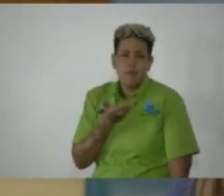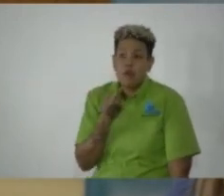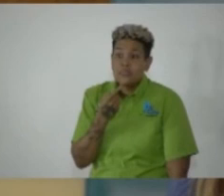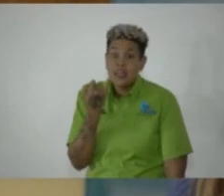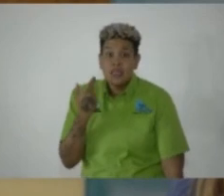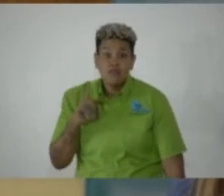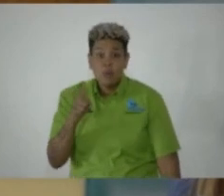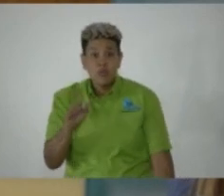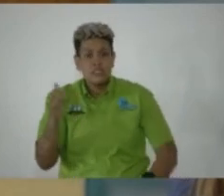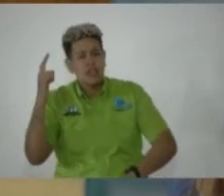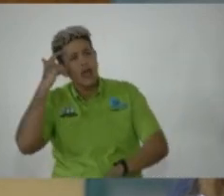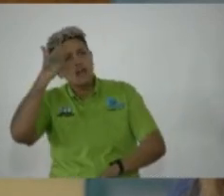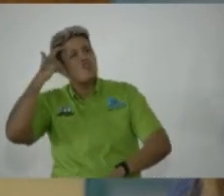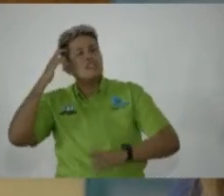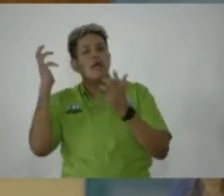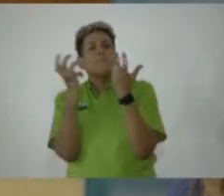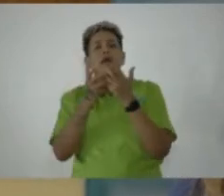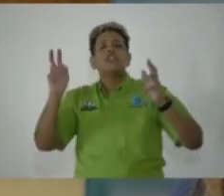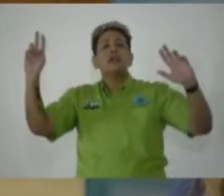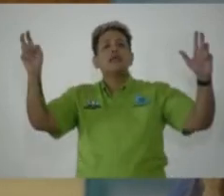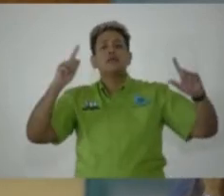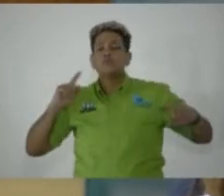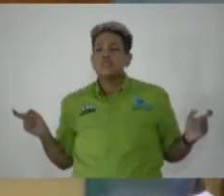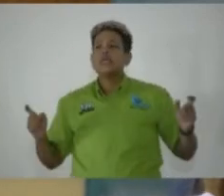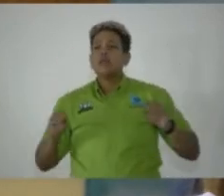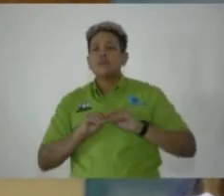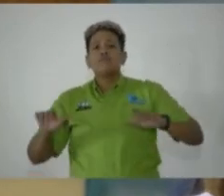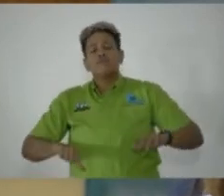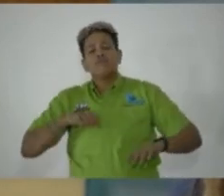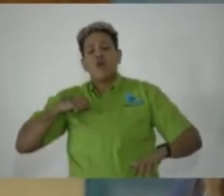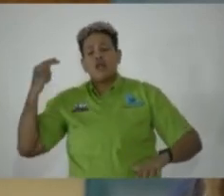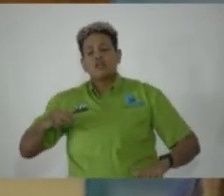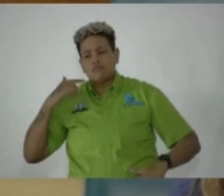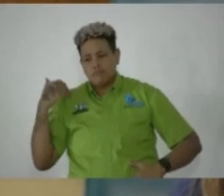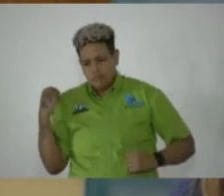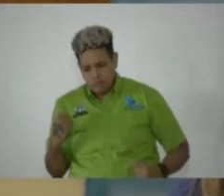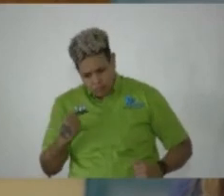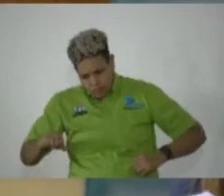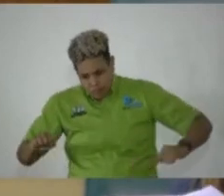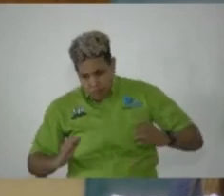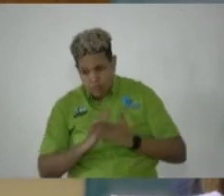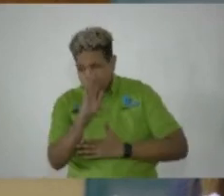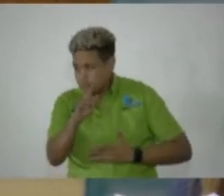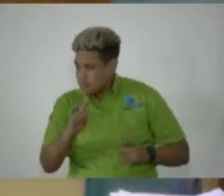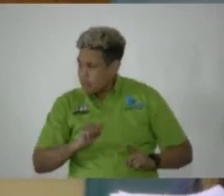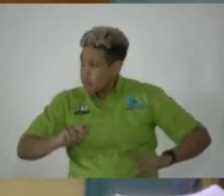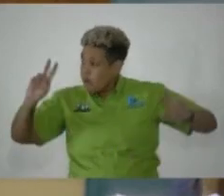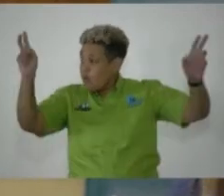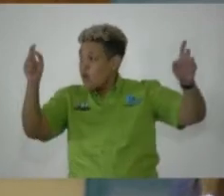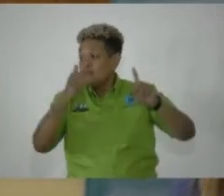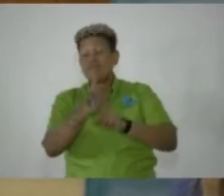Must Die, resonates with the theme celebrating a proud heritage, resilient and strong. And I quote,